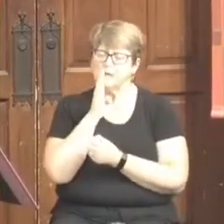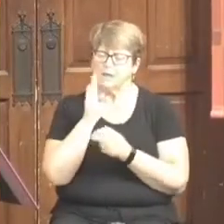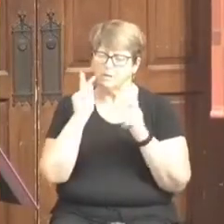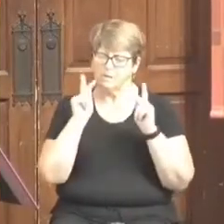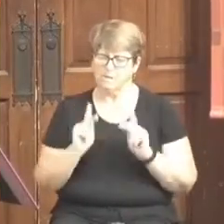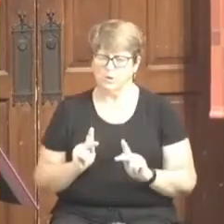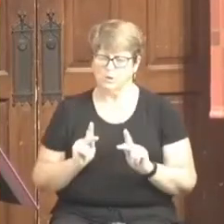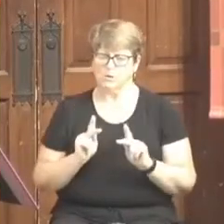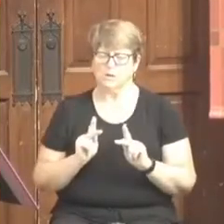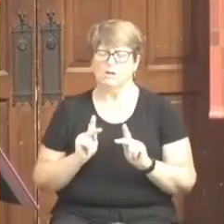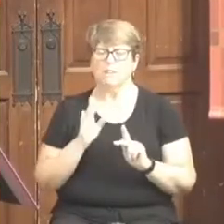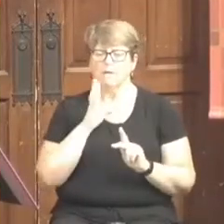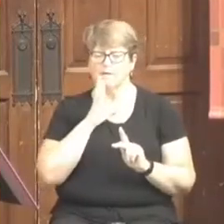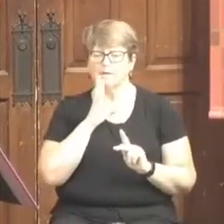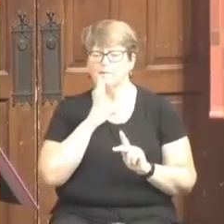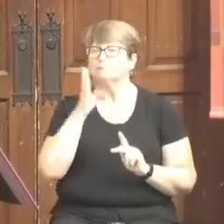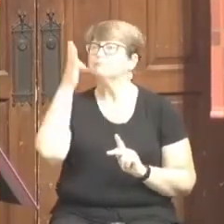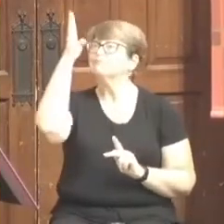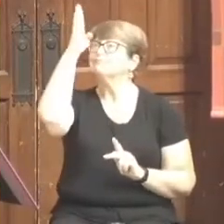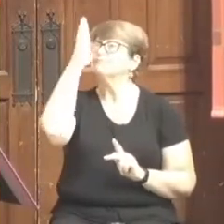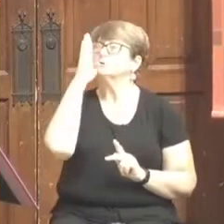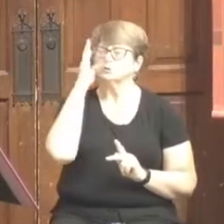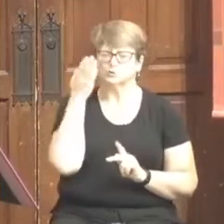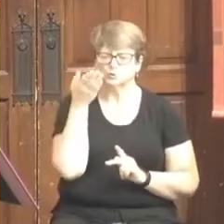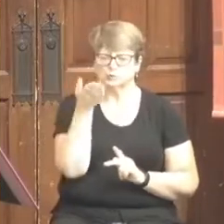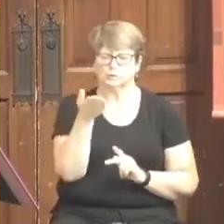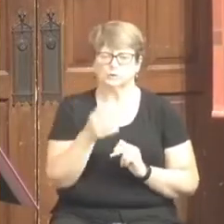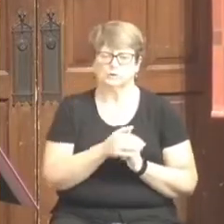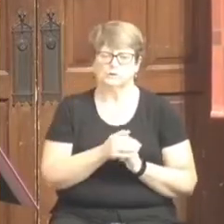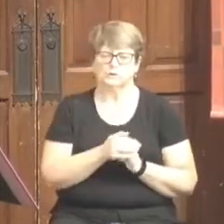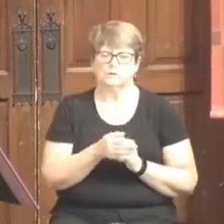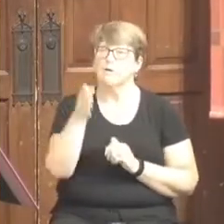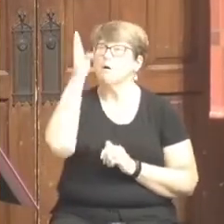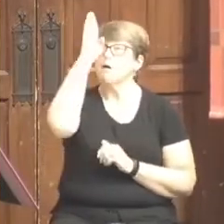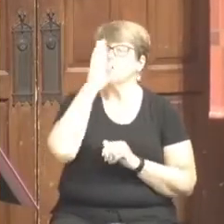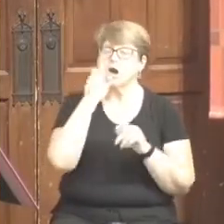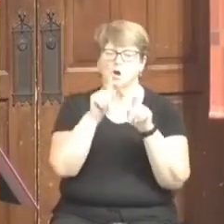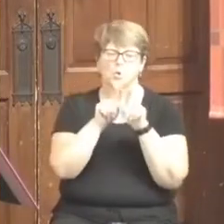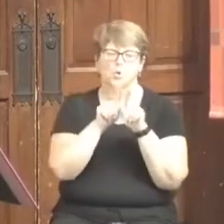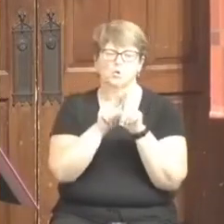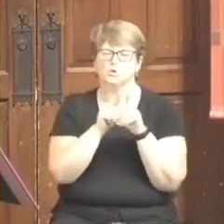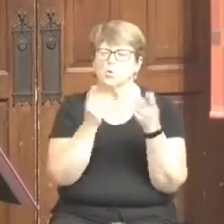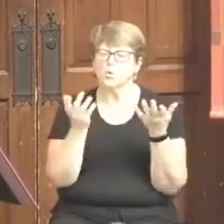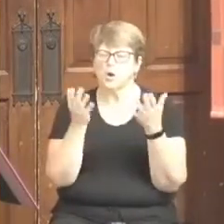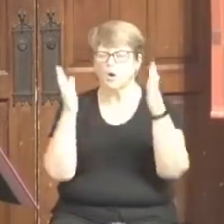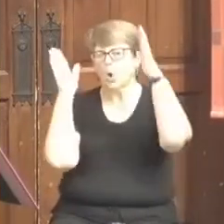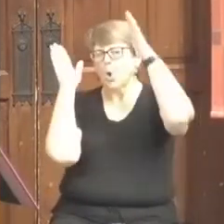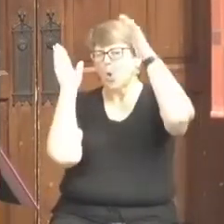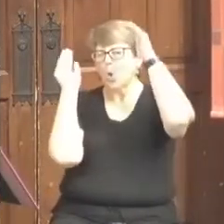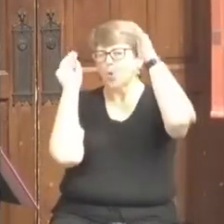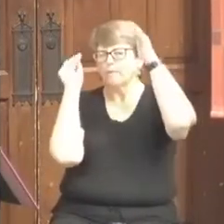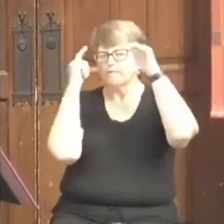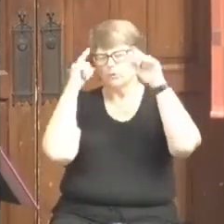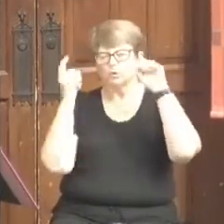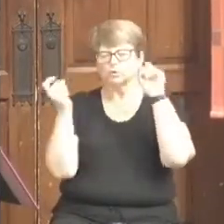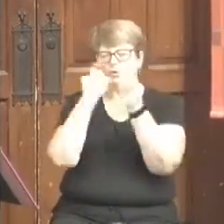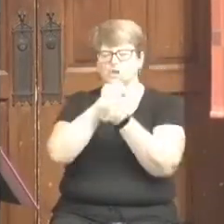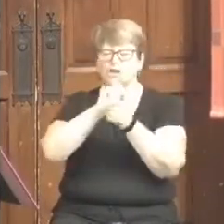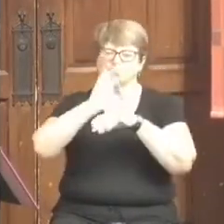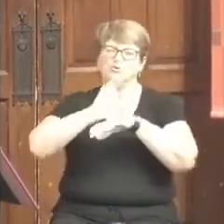called you to be. Now, I also have a hope for the church. And of course, I have a story about that too.